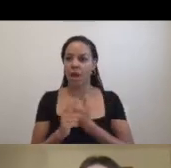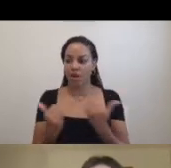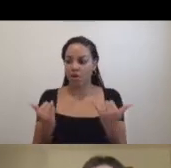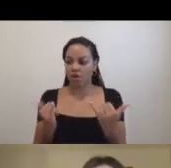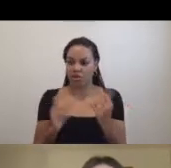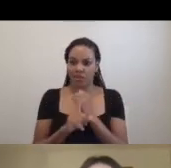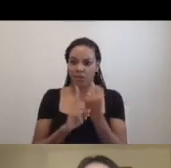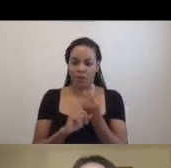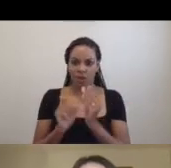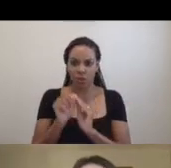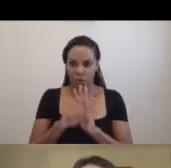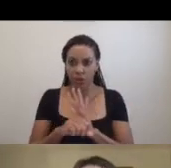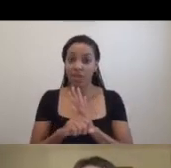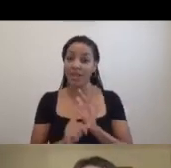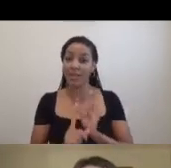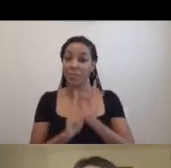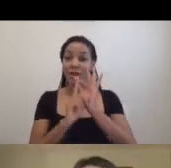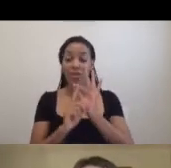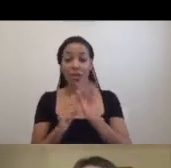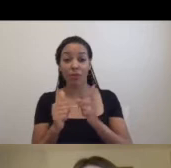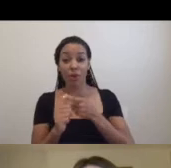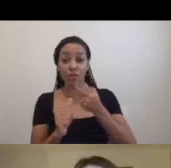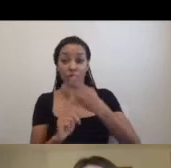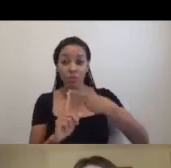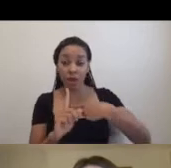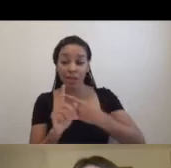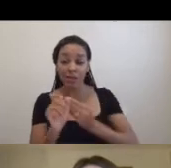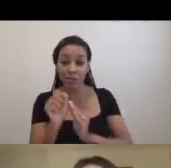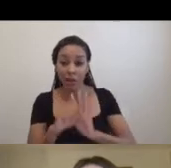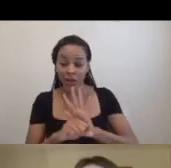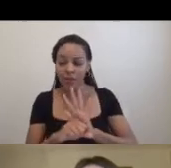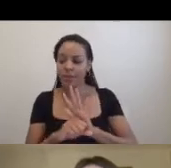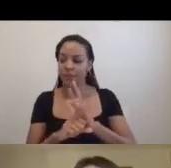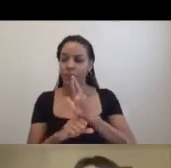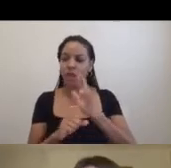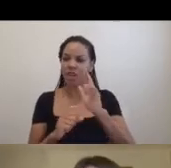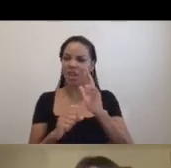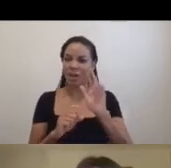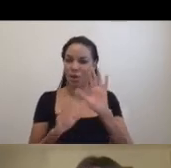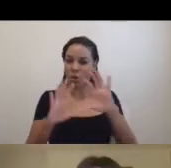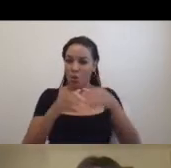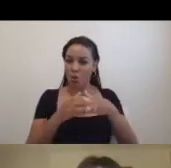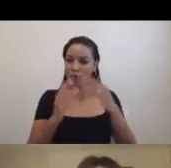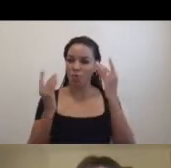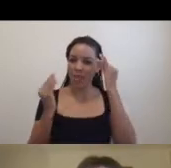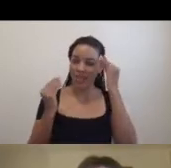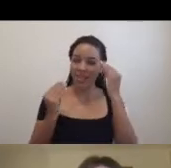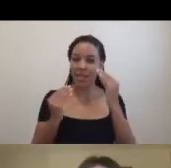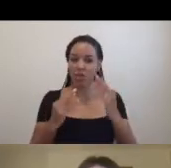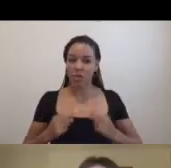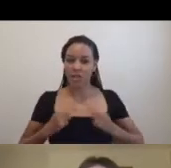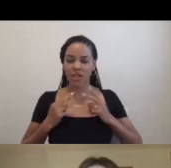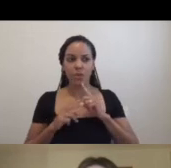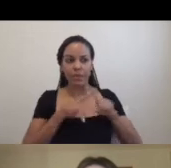Especially in the first months of the pandemic, the Rethinking Residencies group really relied strongly on each other for support and